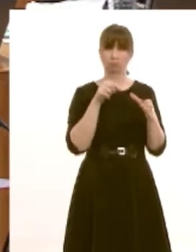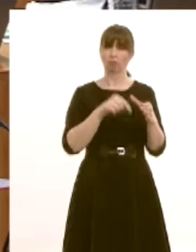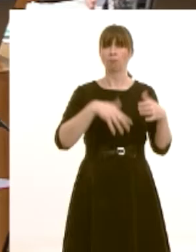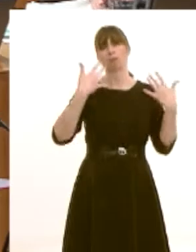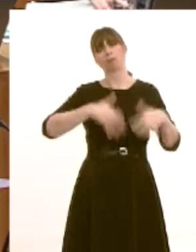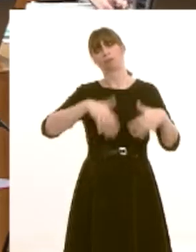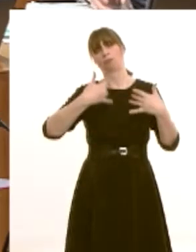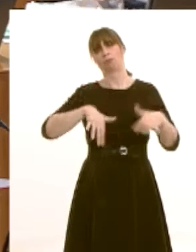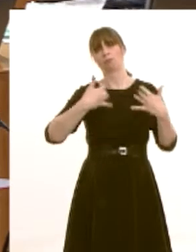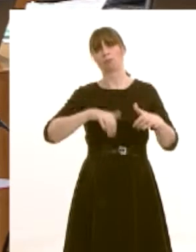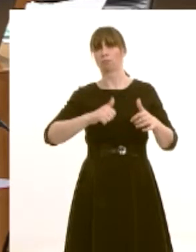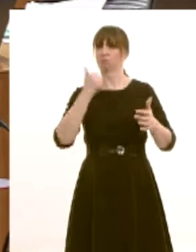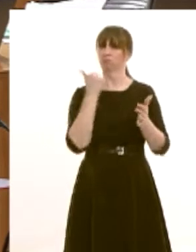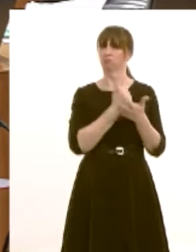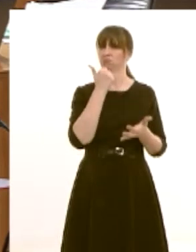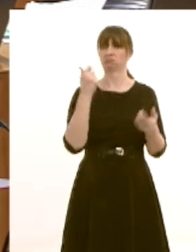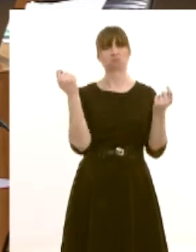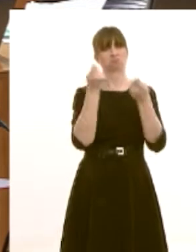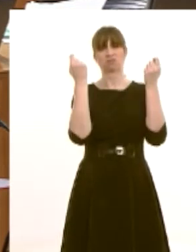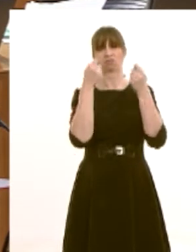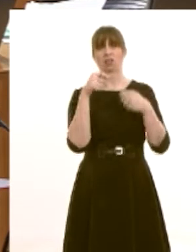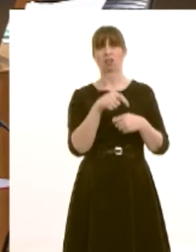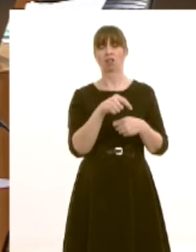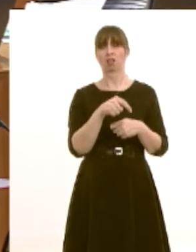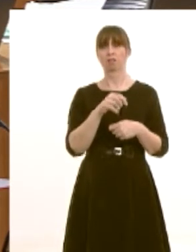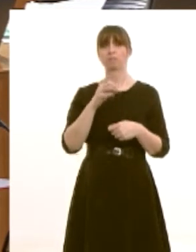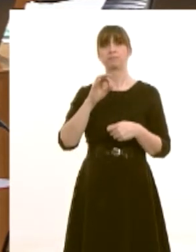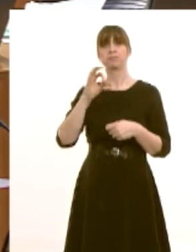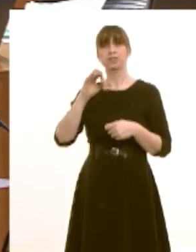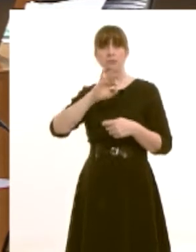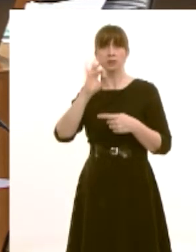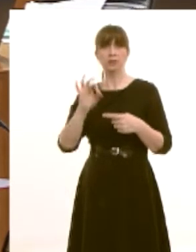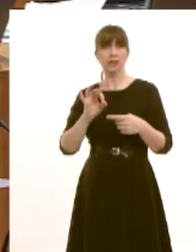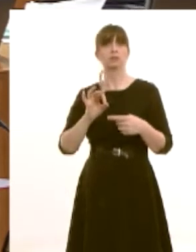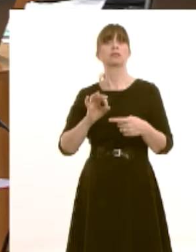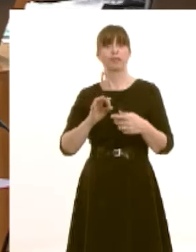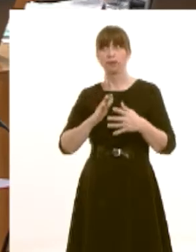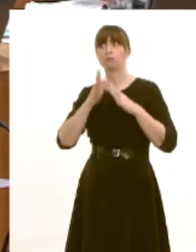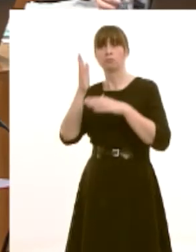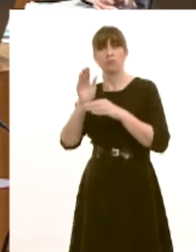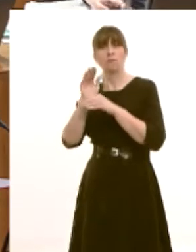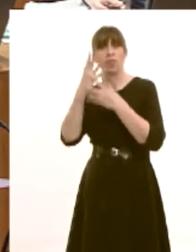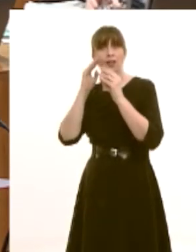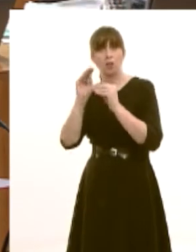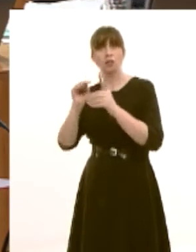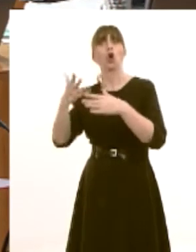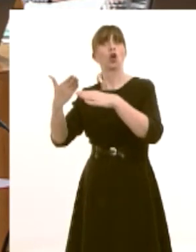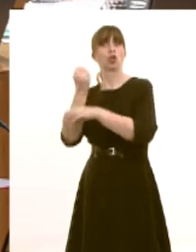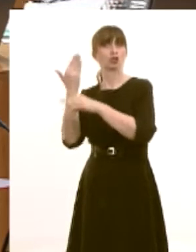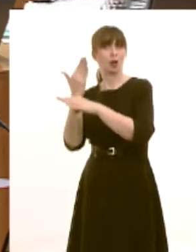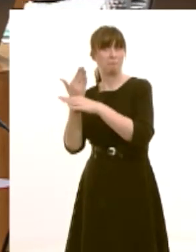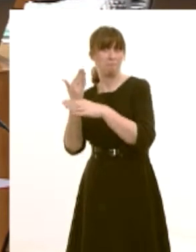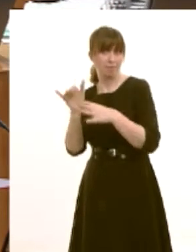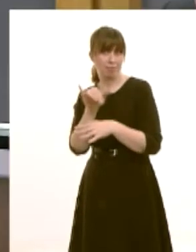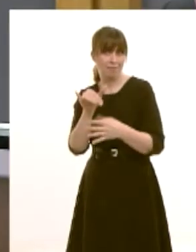successful eighty percent of young people have had the opportunity to go on to further education or into employment and that